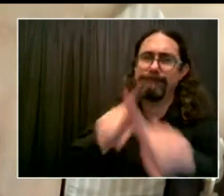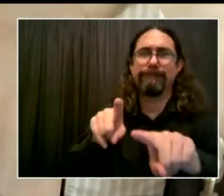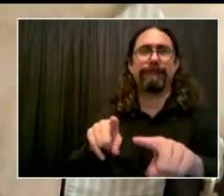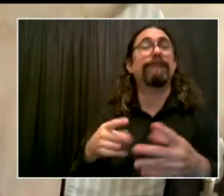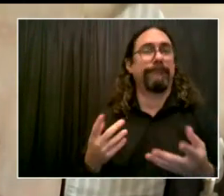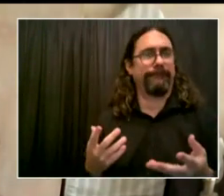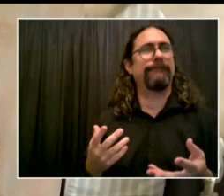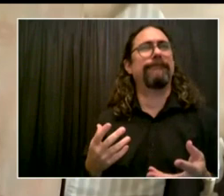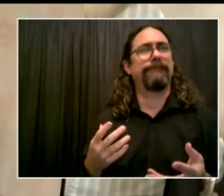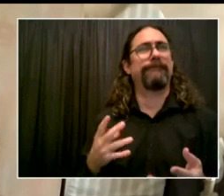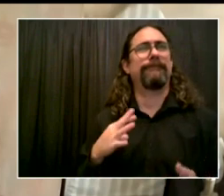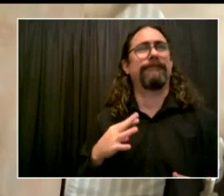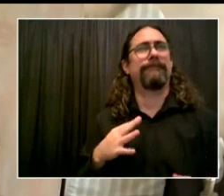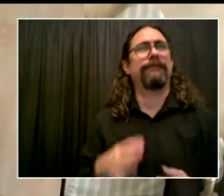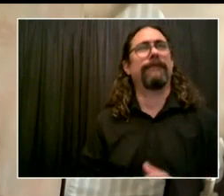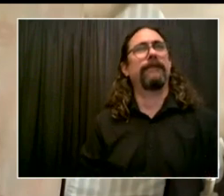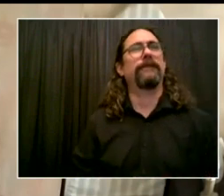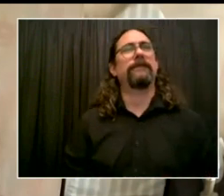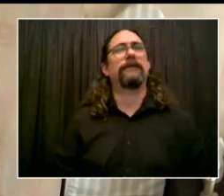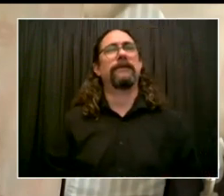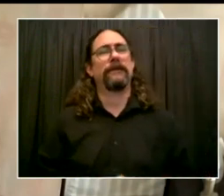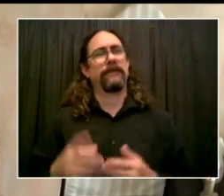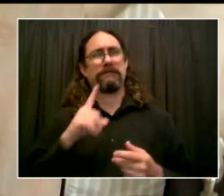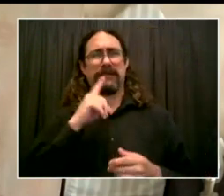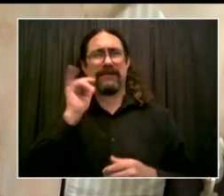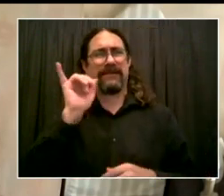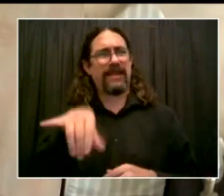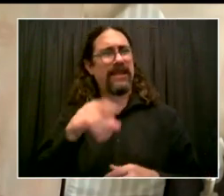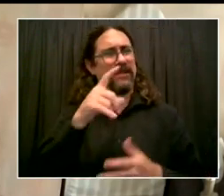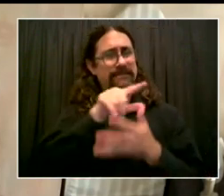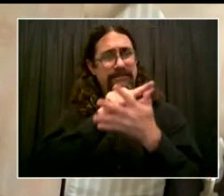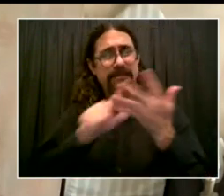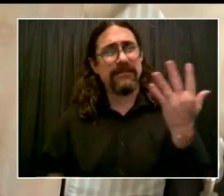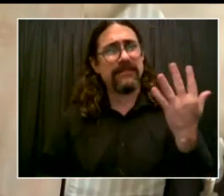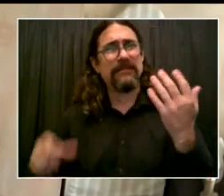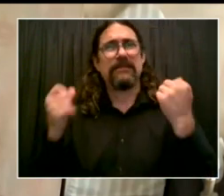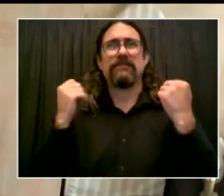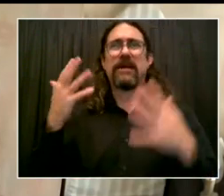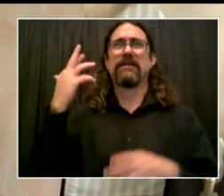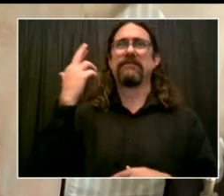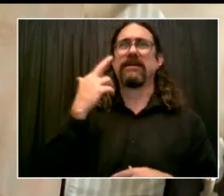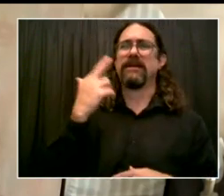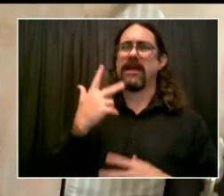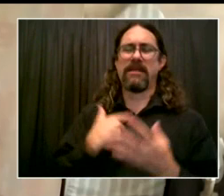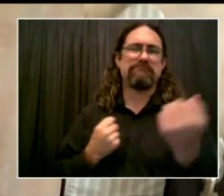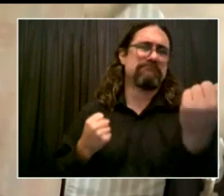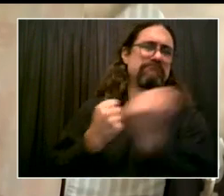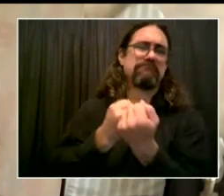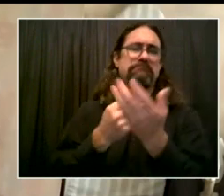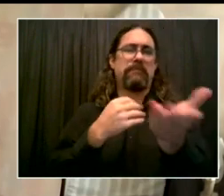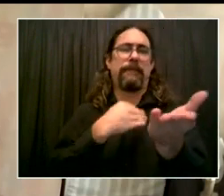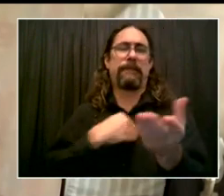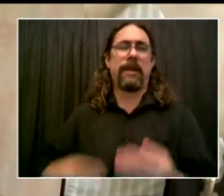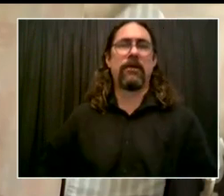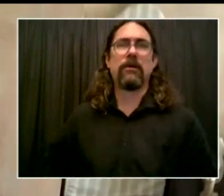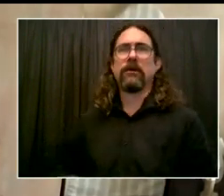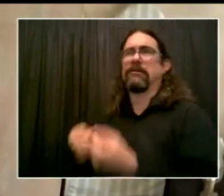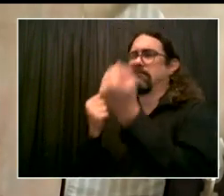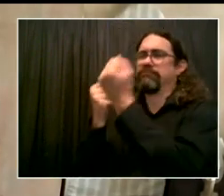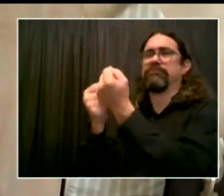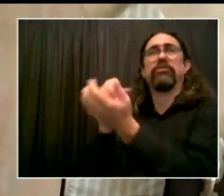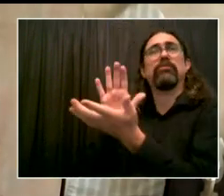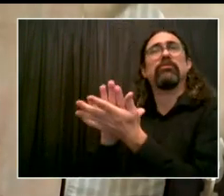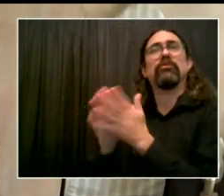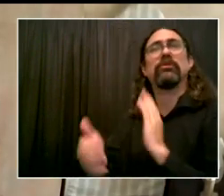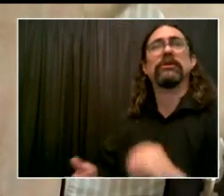I thank the Chancellor and all of the Board of Ed's staff that have worked